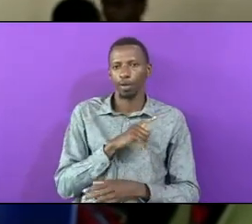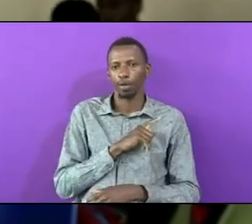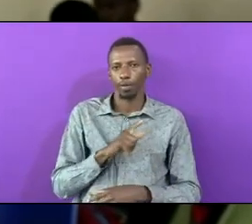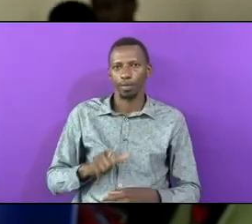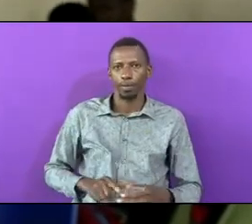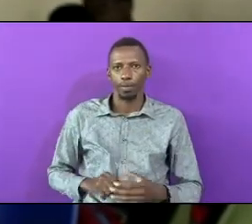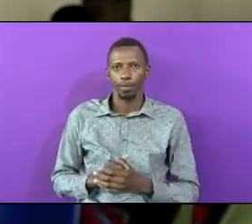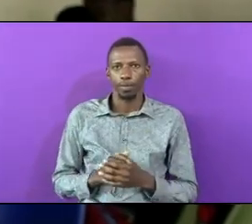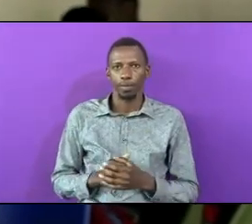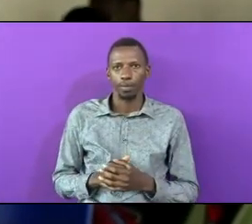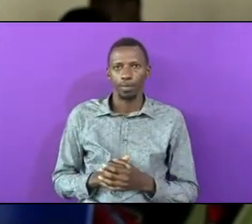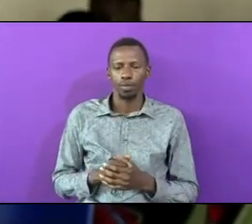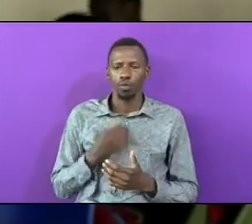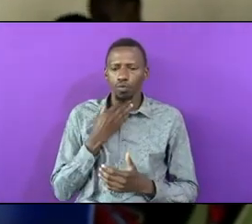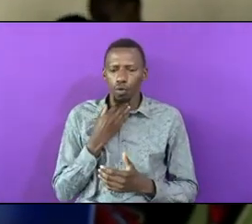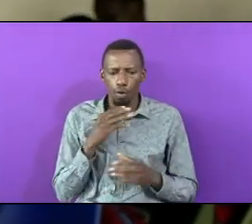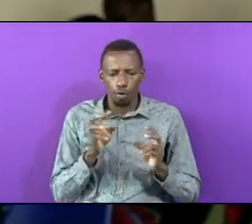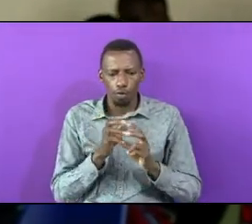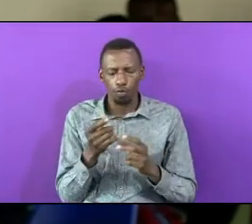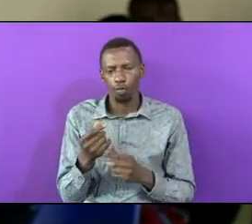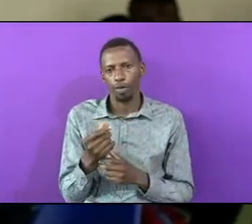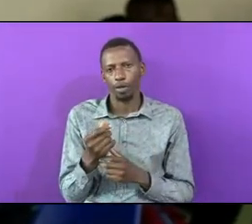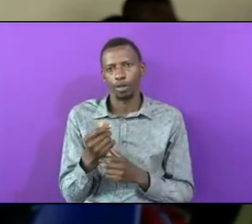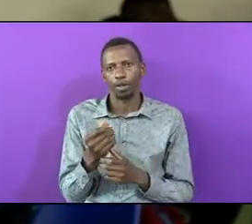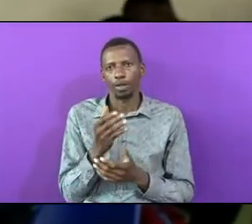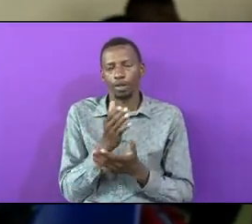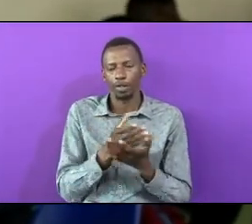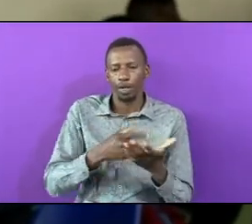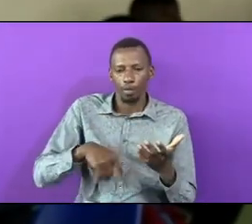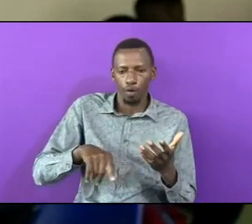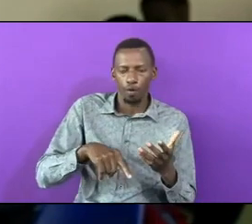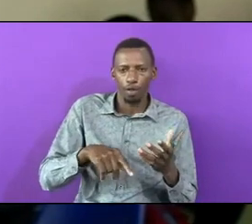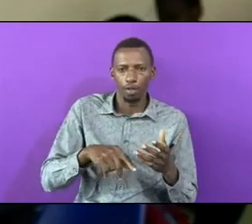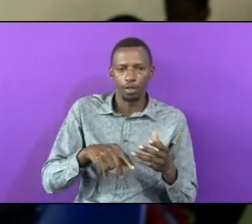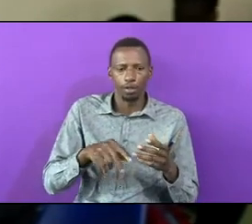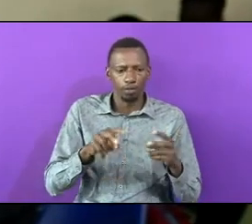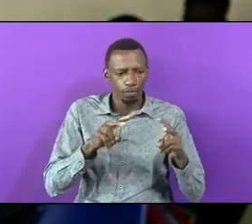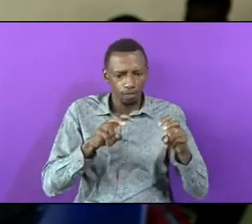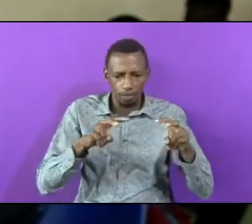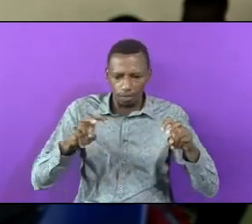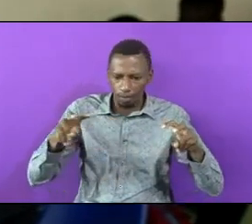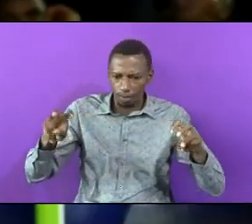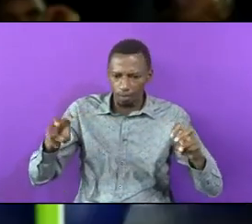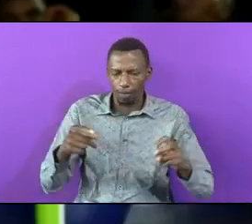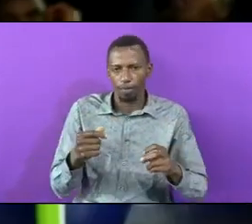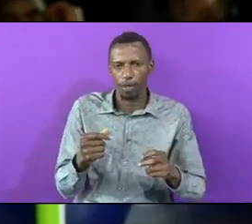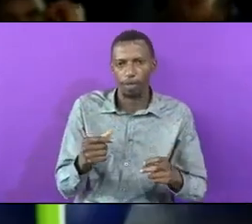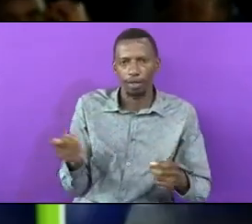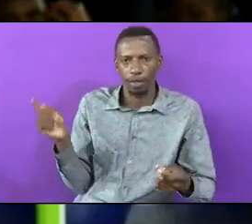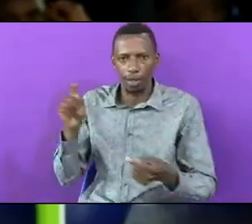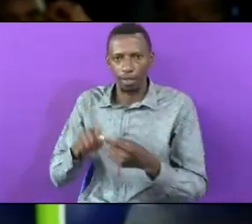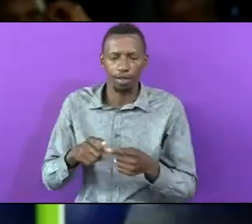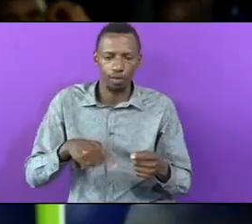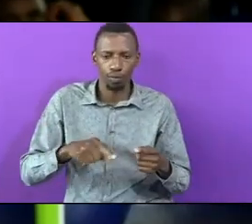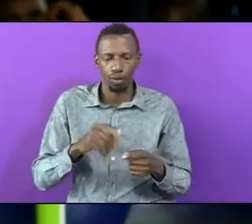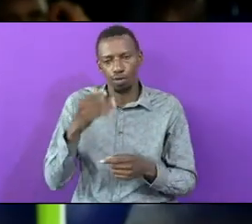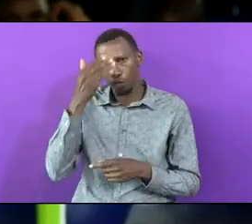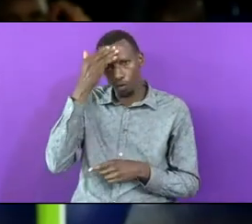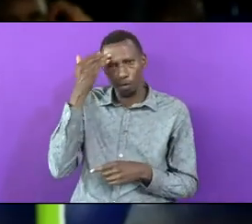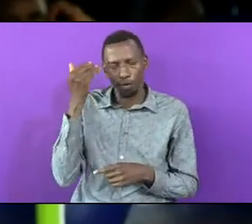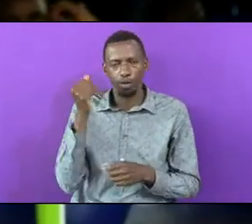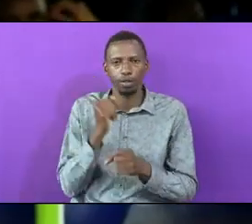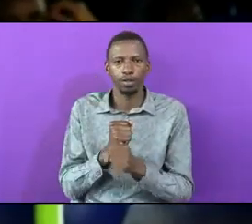Possessed With Looking For Money You Know Some Of Us Are Possessed With Looking For Money That We Have Forgotten The Assignment